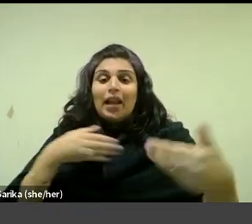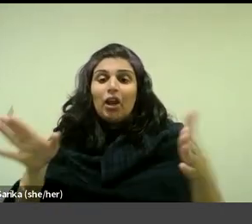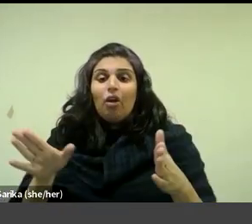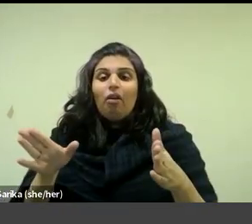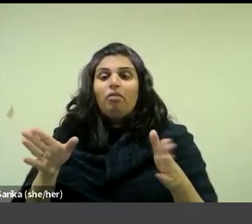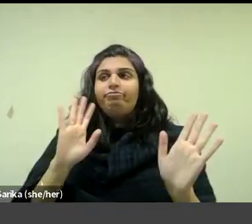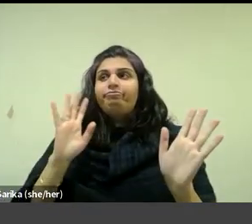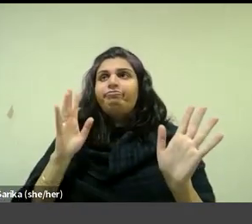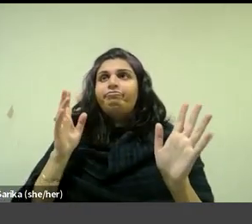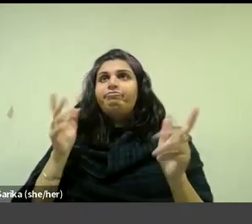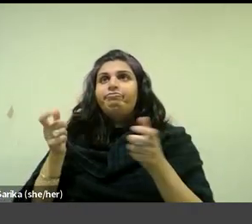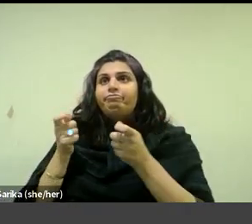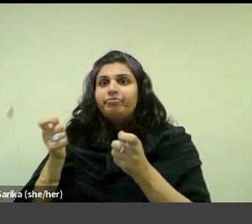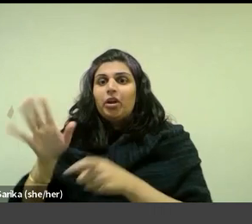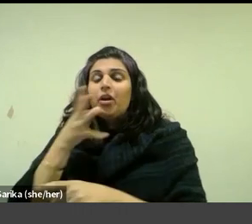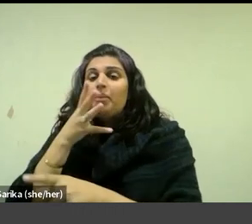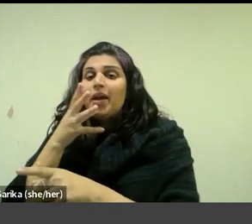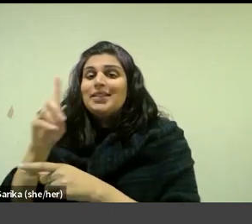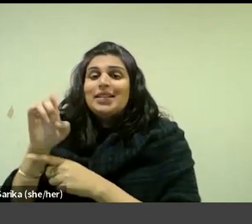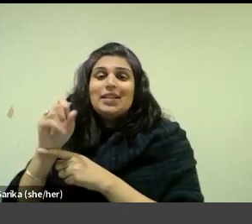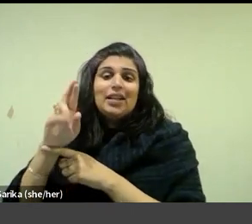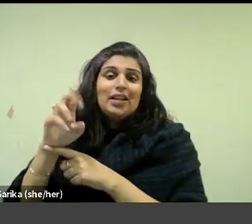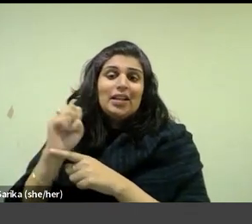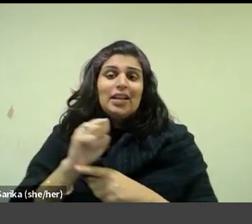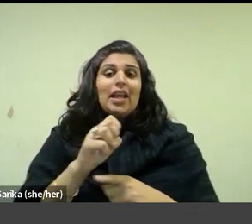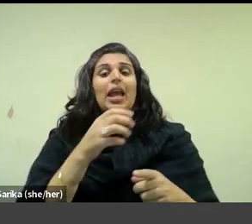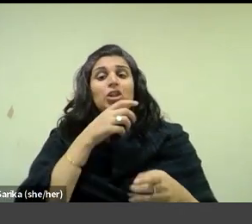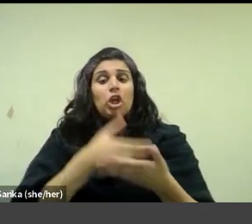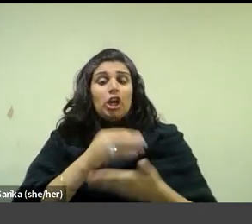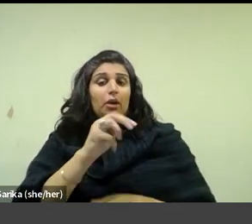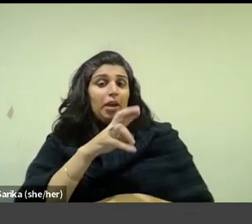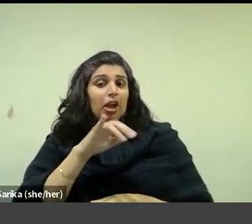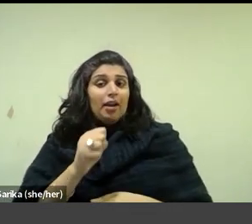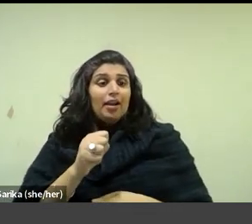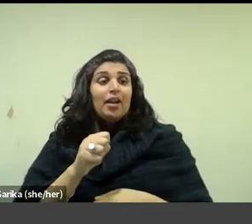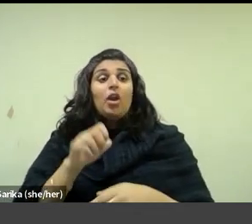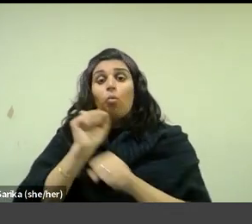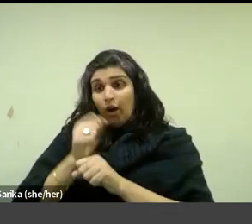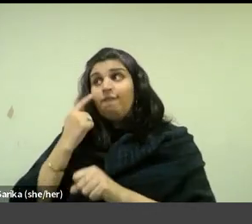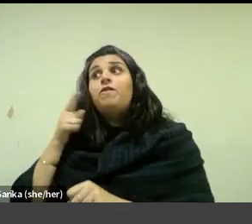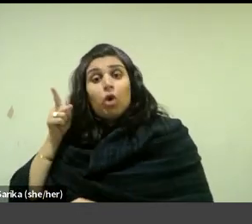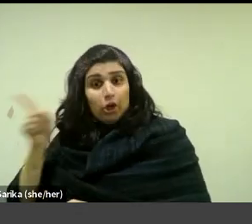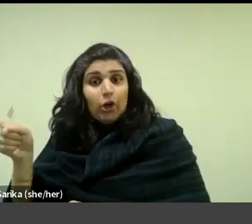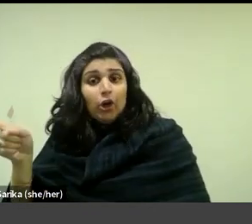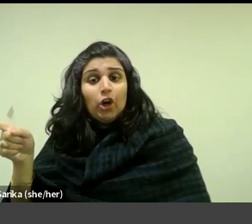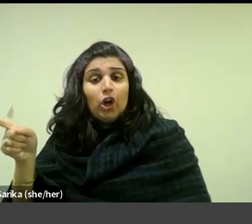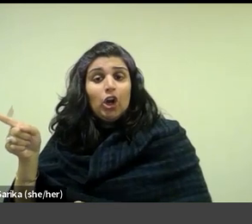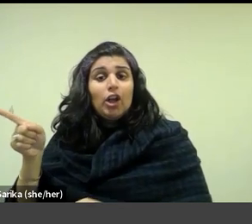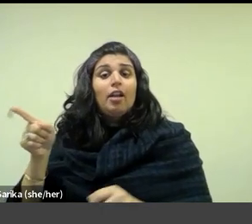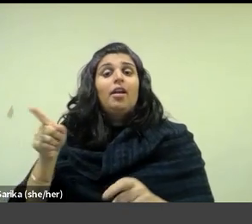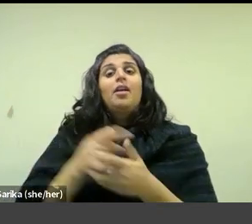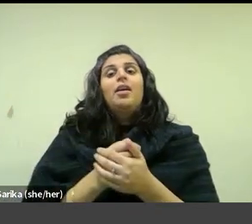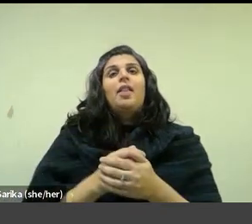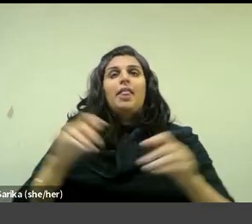direct, with her mother Désirée and daughter Marie among the employees, her made to measure corsetry